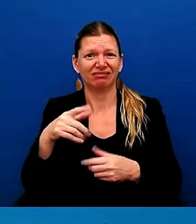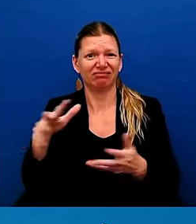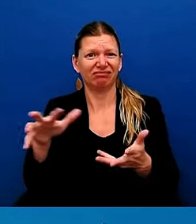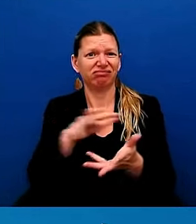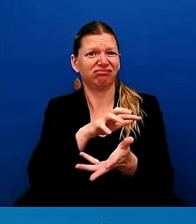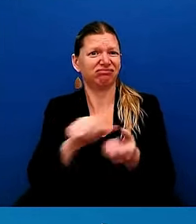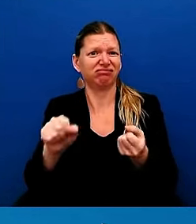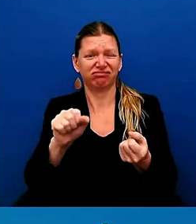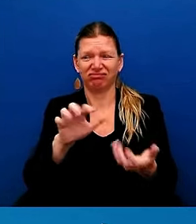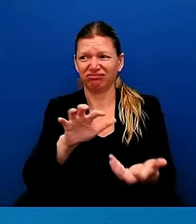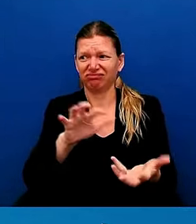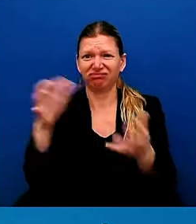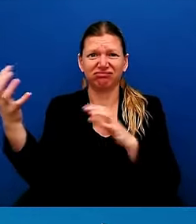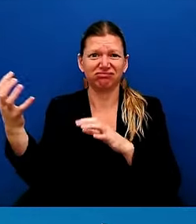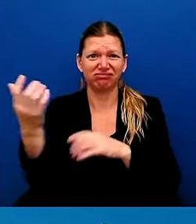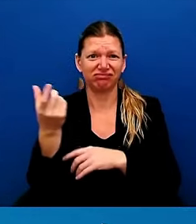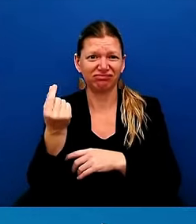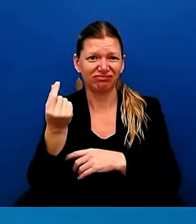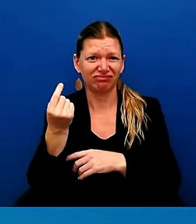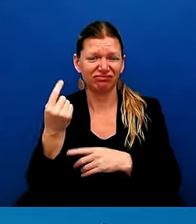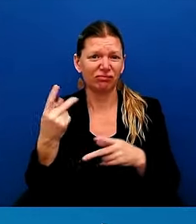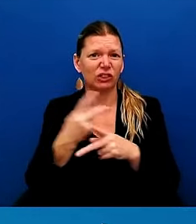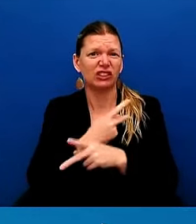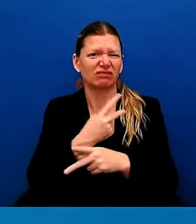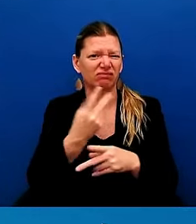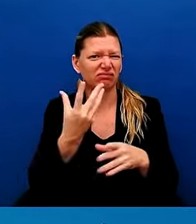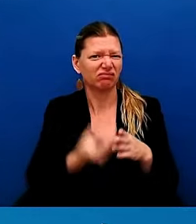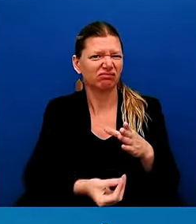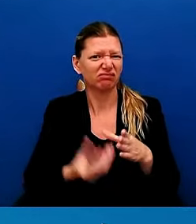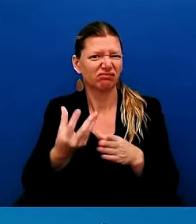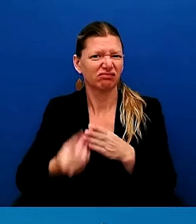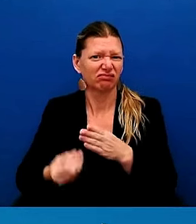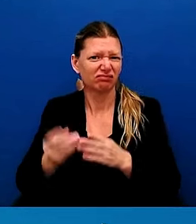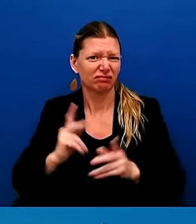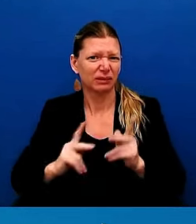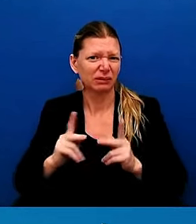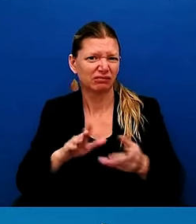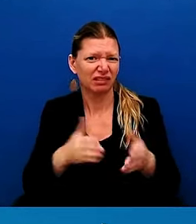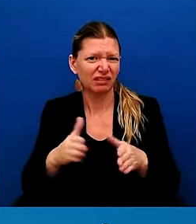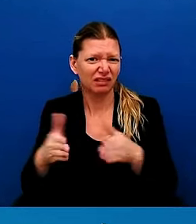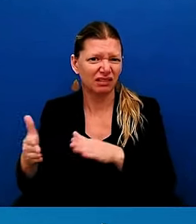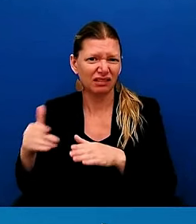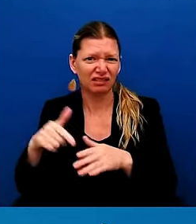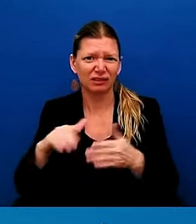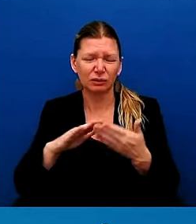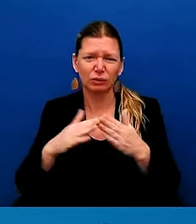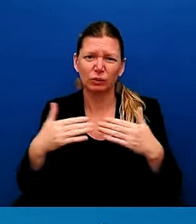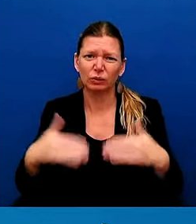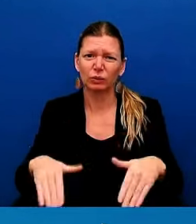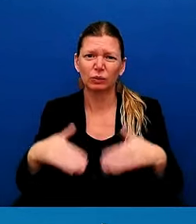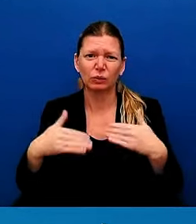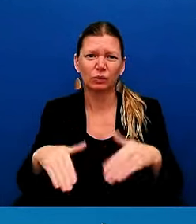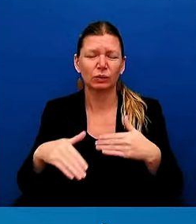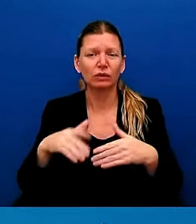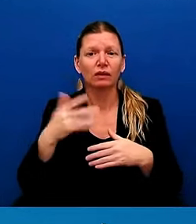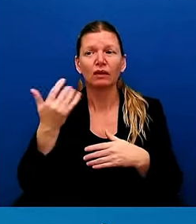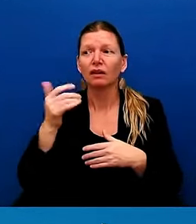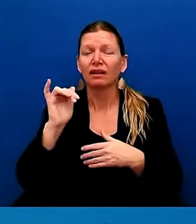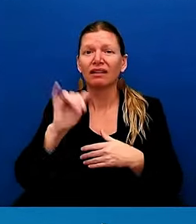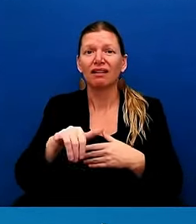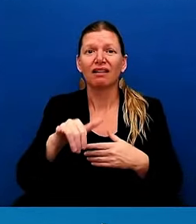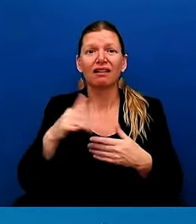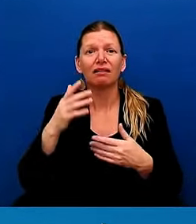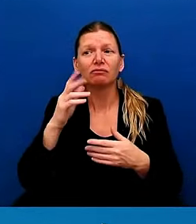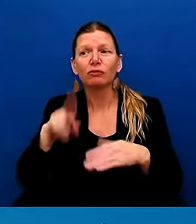that this community has experienced, the loss of normalcy, and the loss of critical resources.